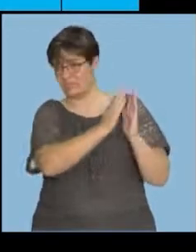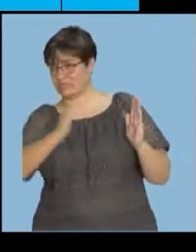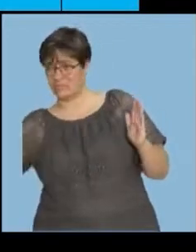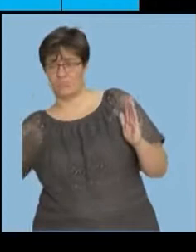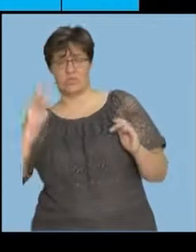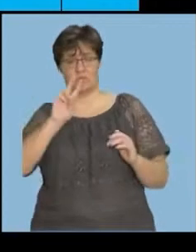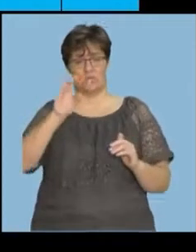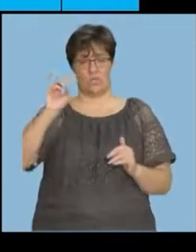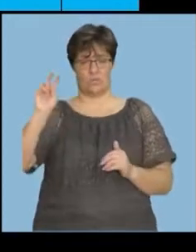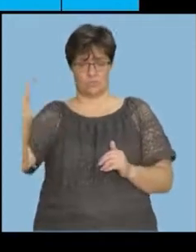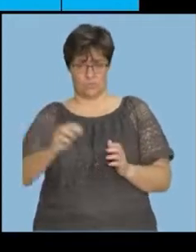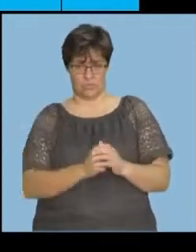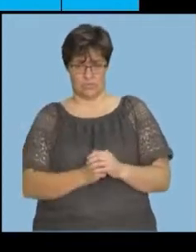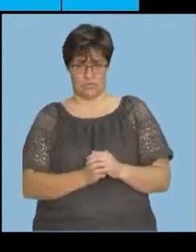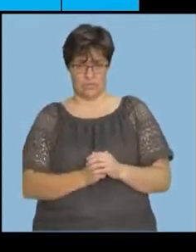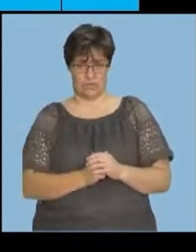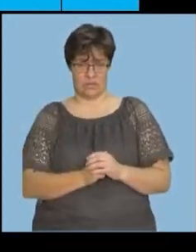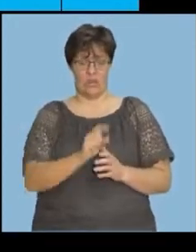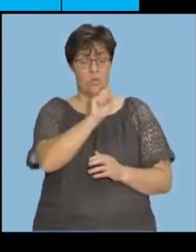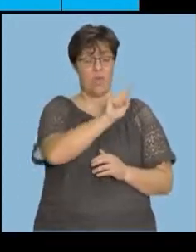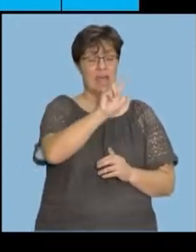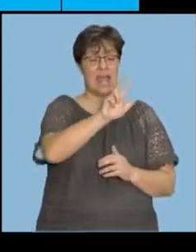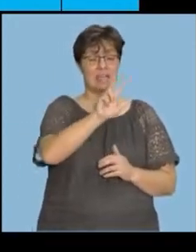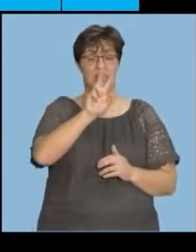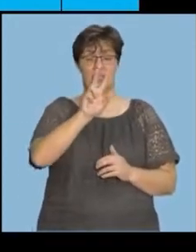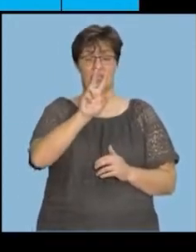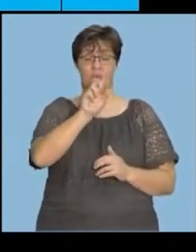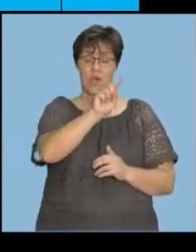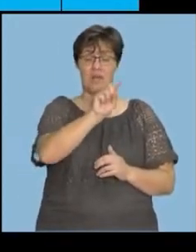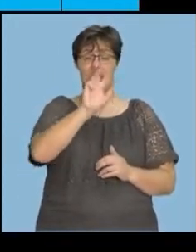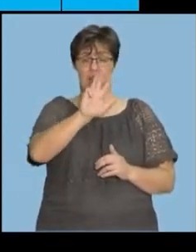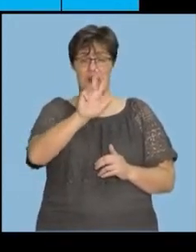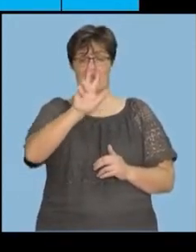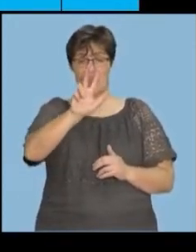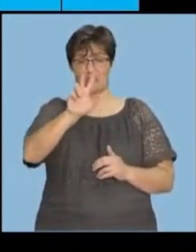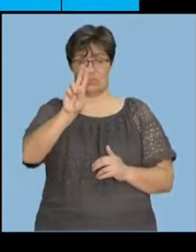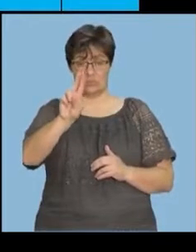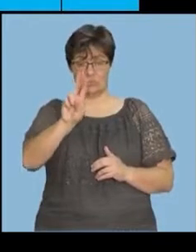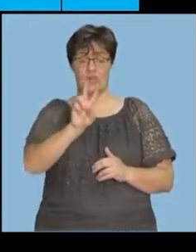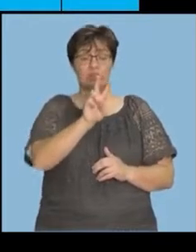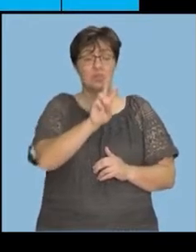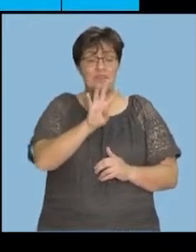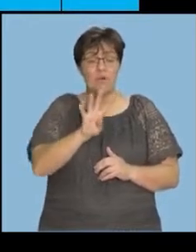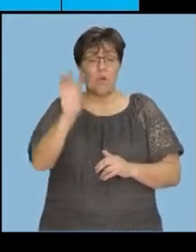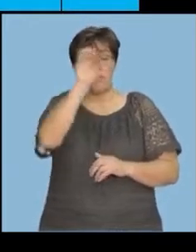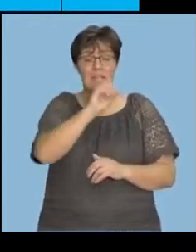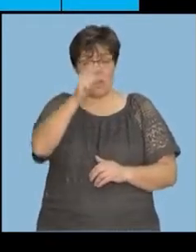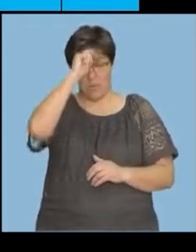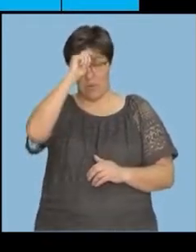So, in 1982, you can see 24% boys